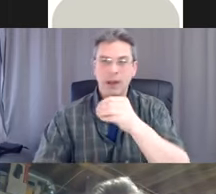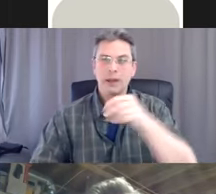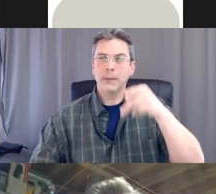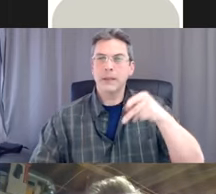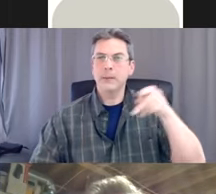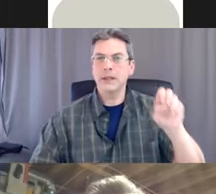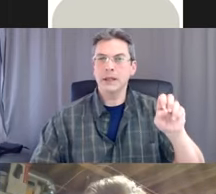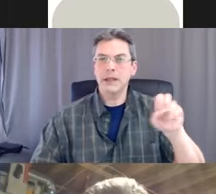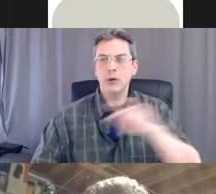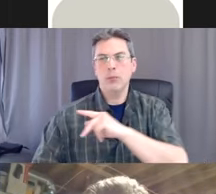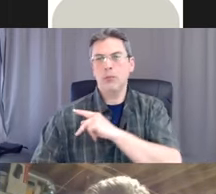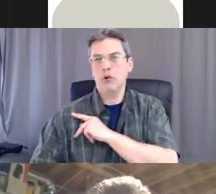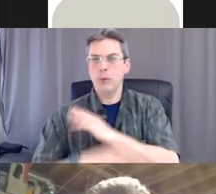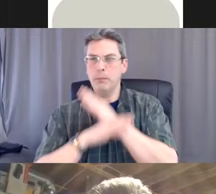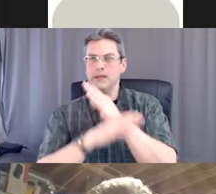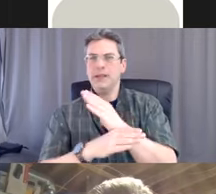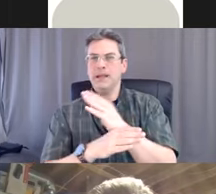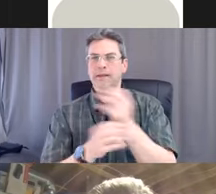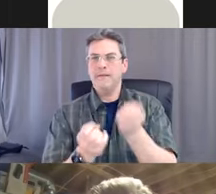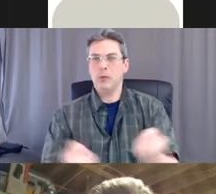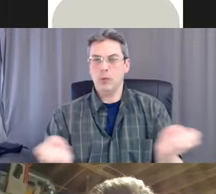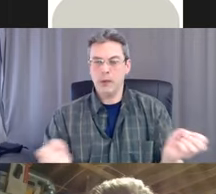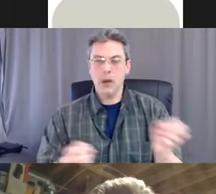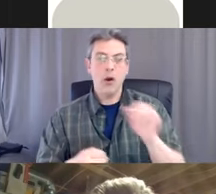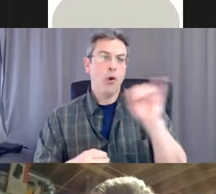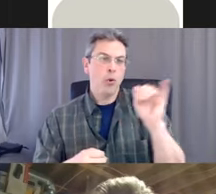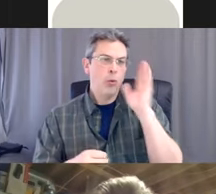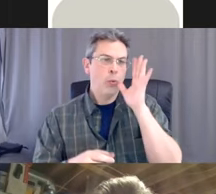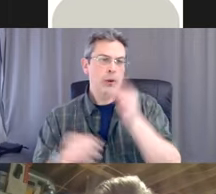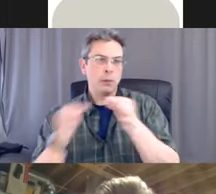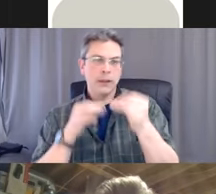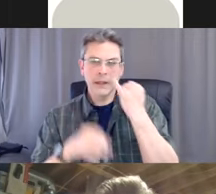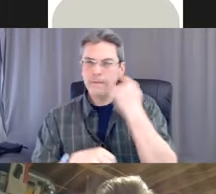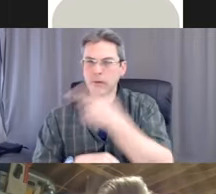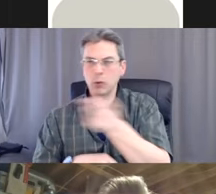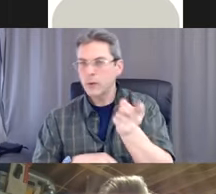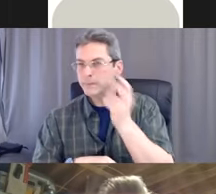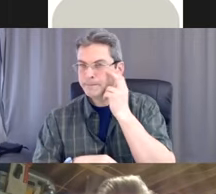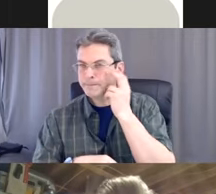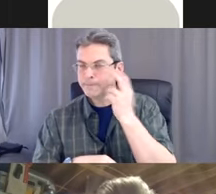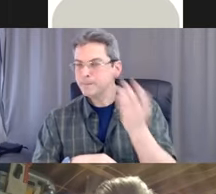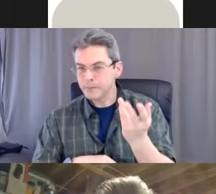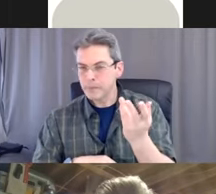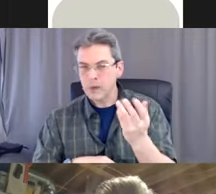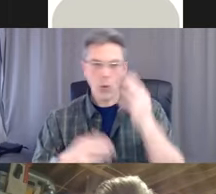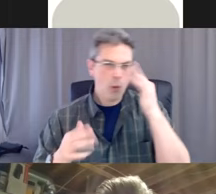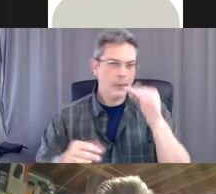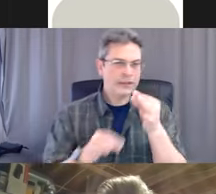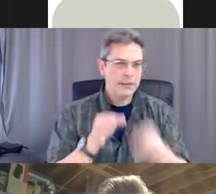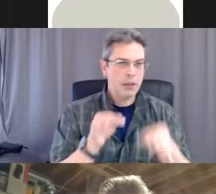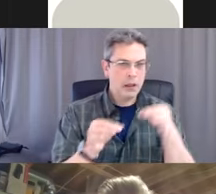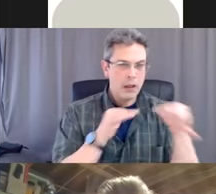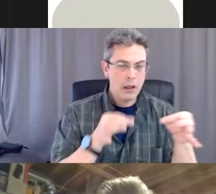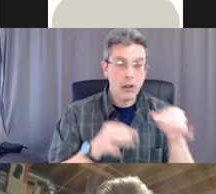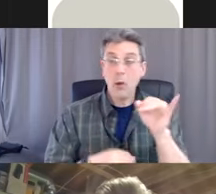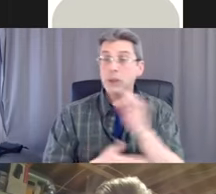proper way to do that if you're visually impaired. So hopefully my explanation will be simple. And then there are some images for people who are